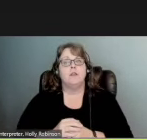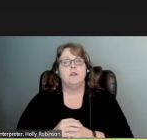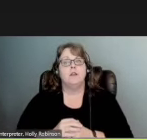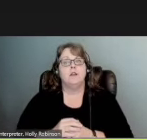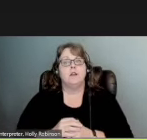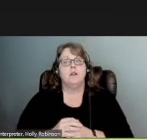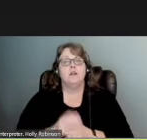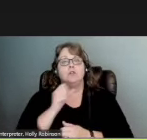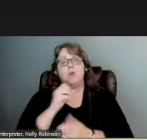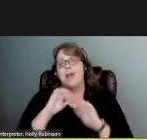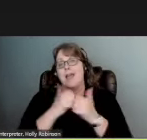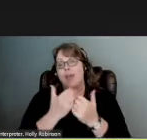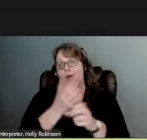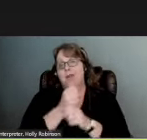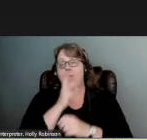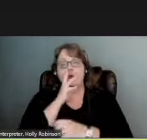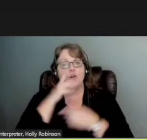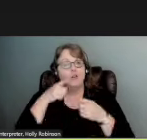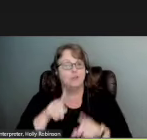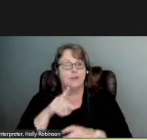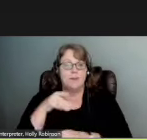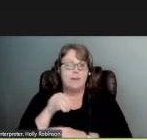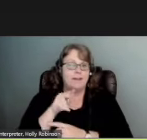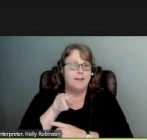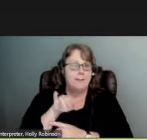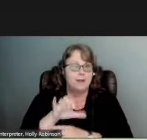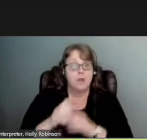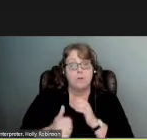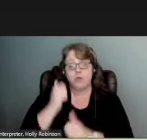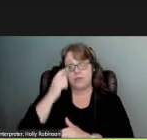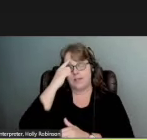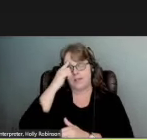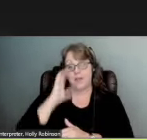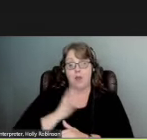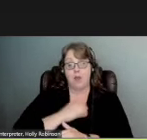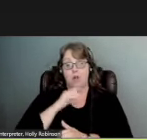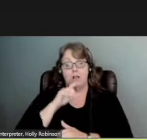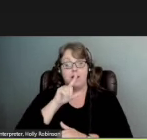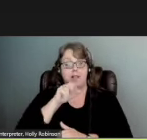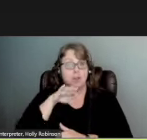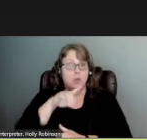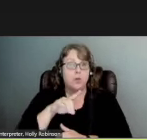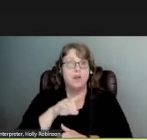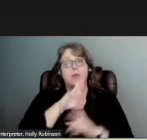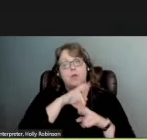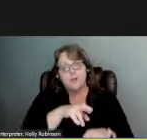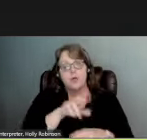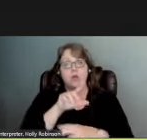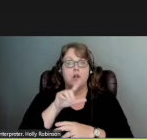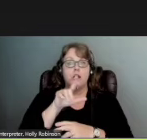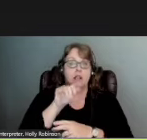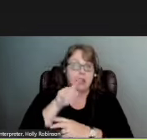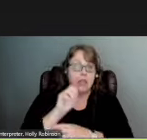So how do we get water during a pandemic? Typically we think about our liquid water supplies like rivers, lakes, groundwater